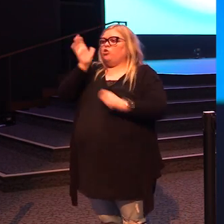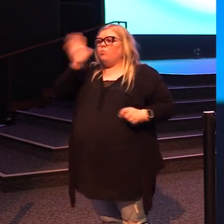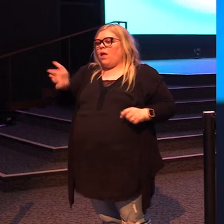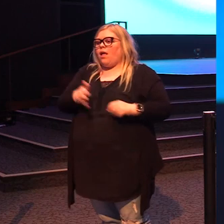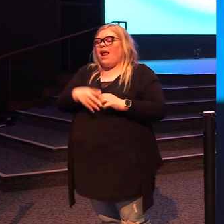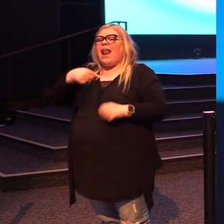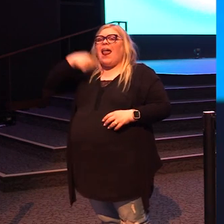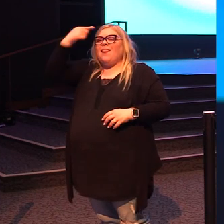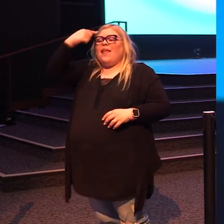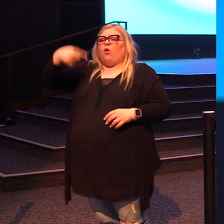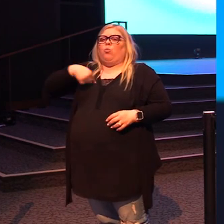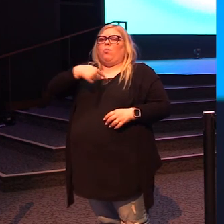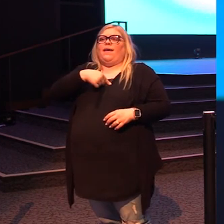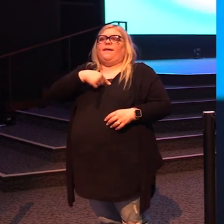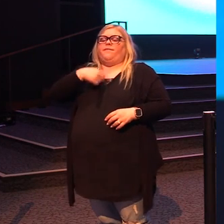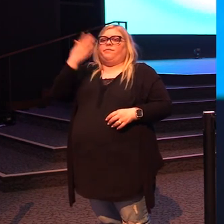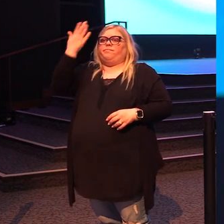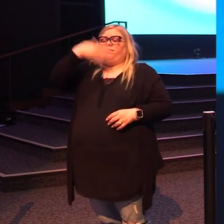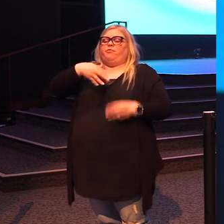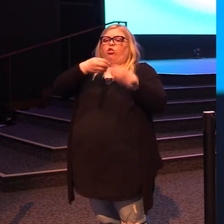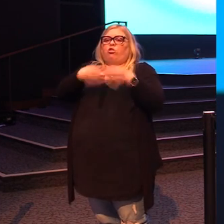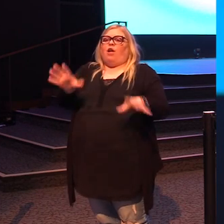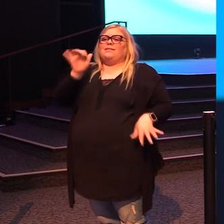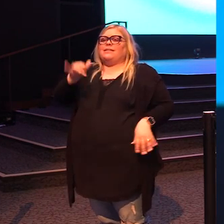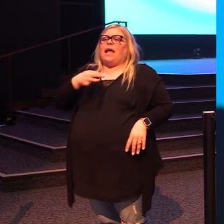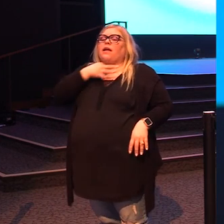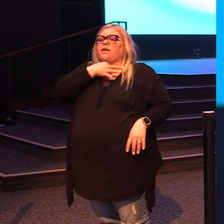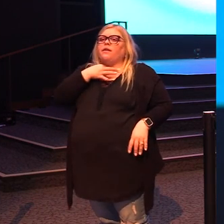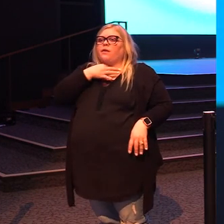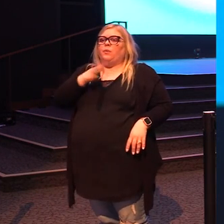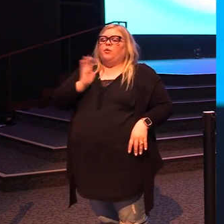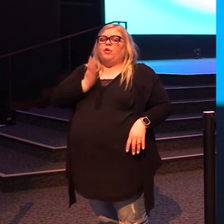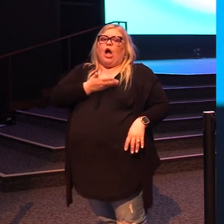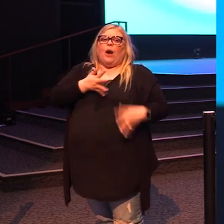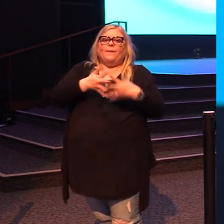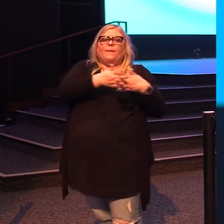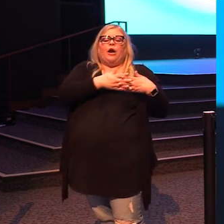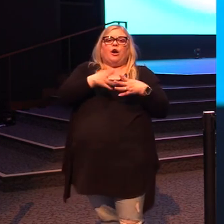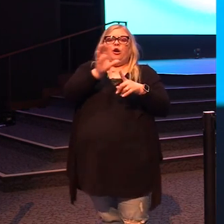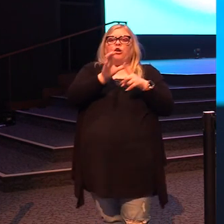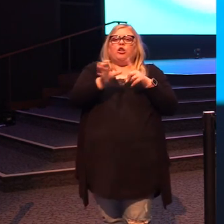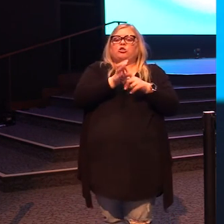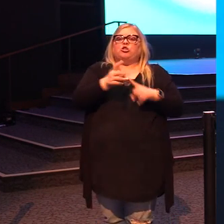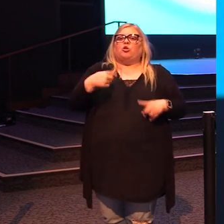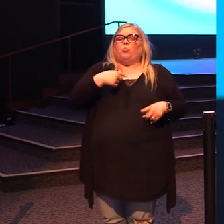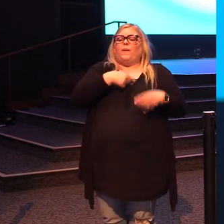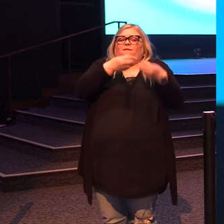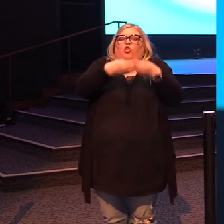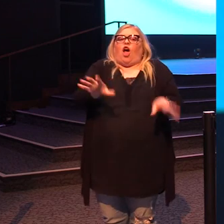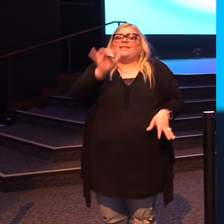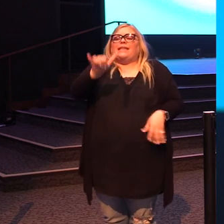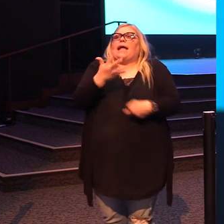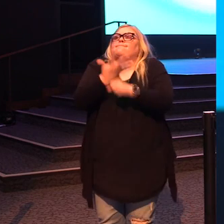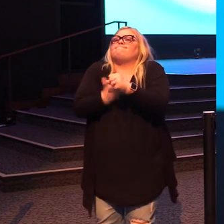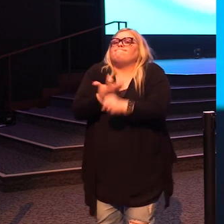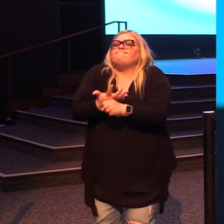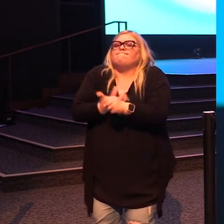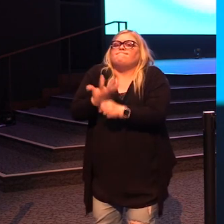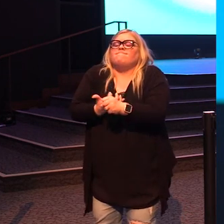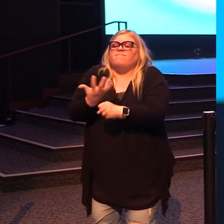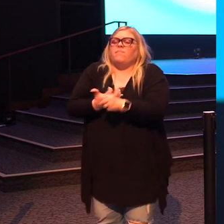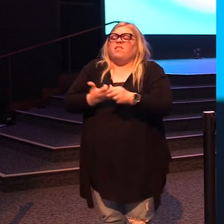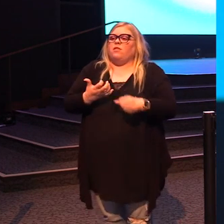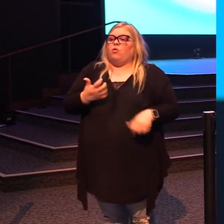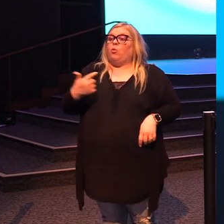I think we've lost our curiosity in our Western world. We've lost our desperation. We can even